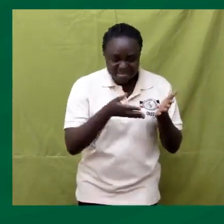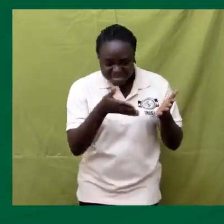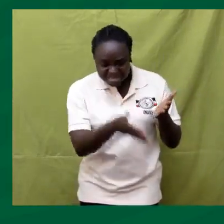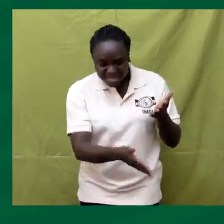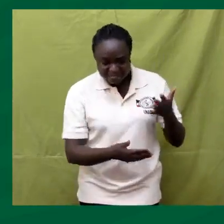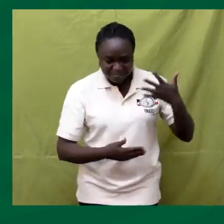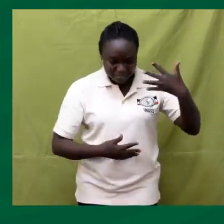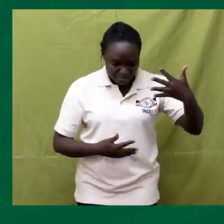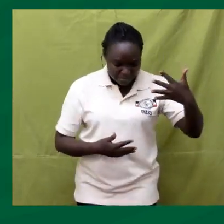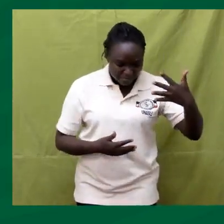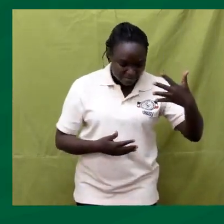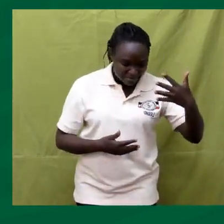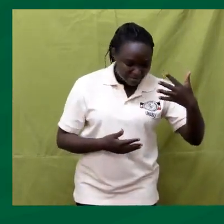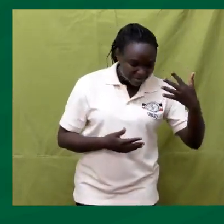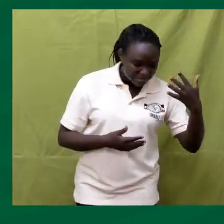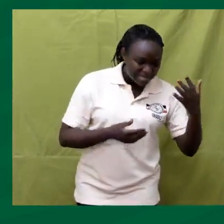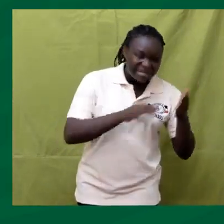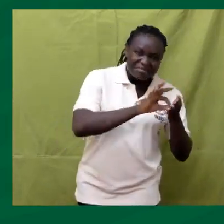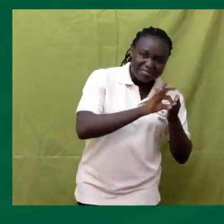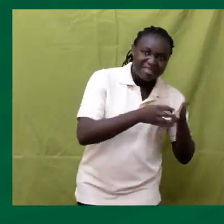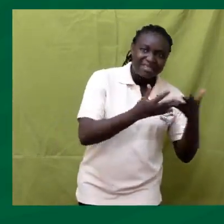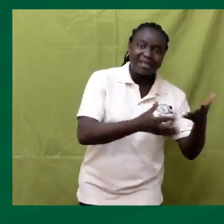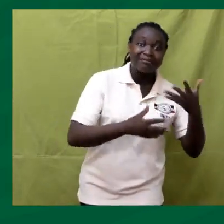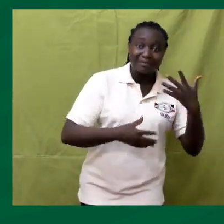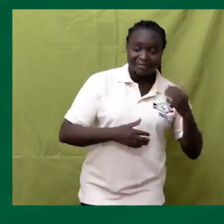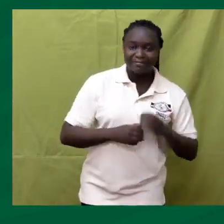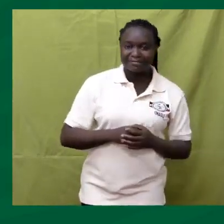Peas